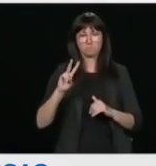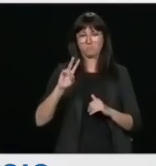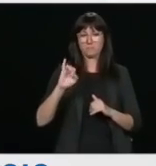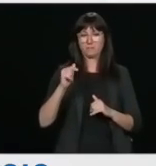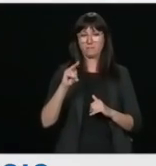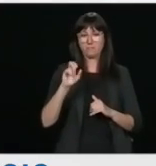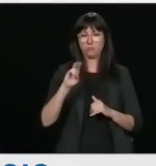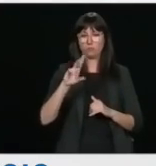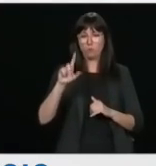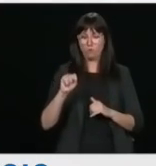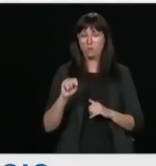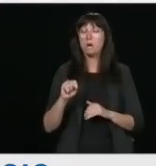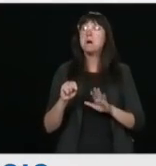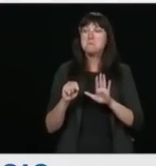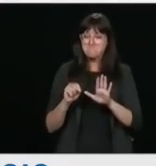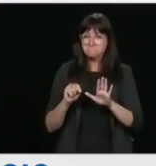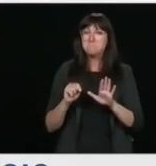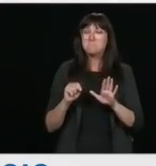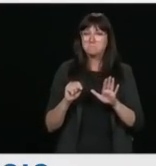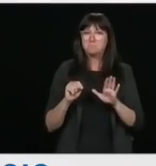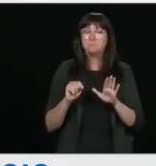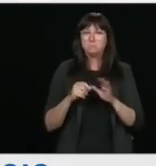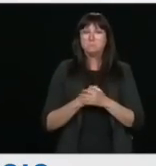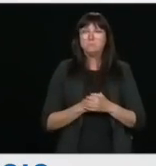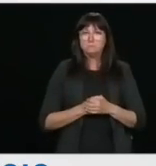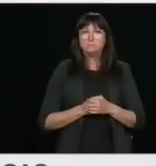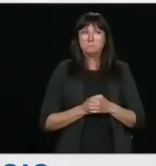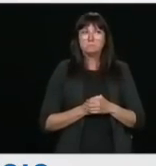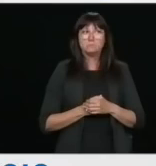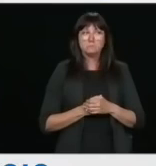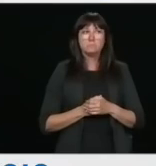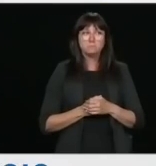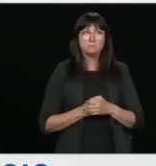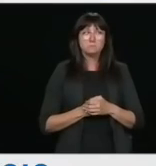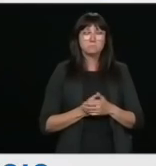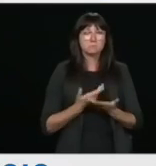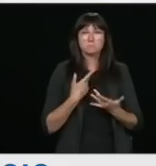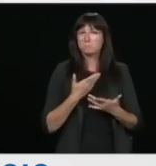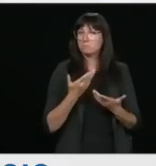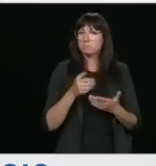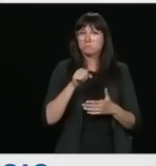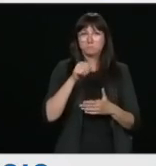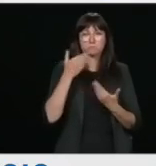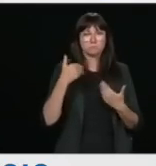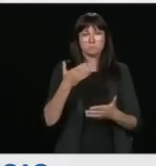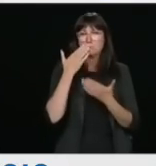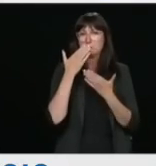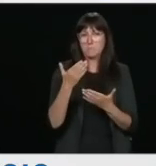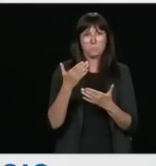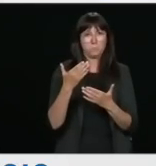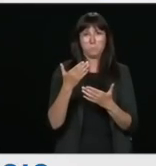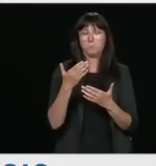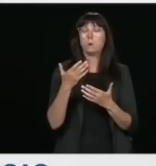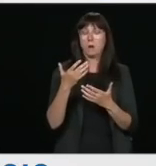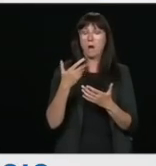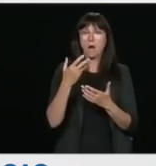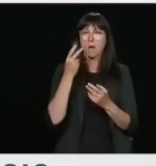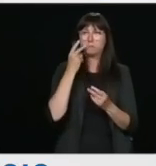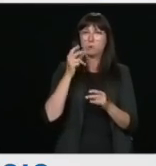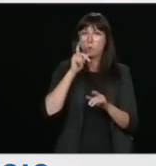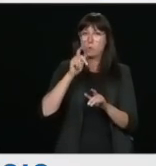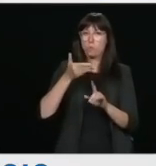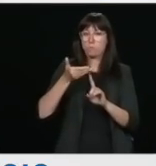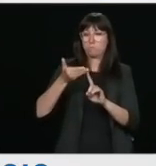enlightened opinion by my distinguished predecessors. I think it's very healthy in a democracy to